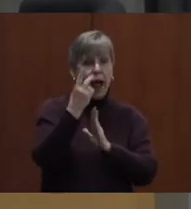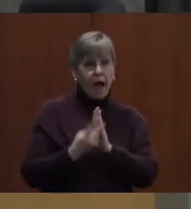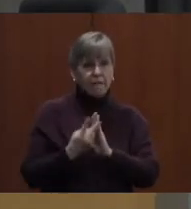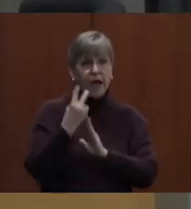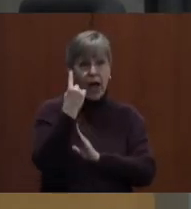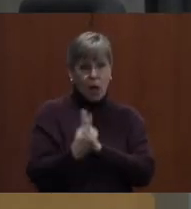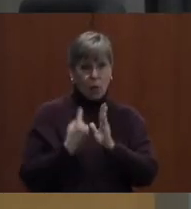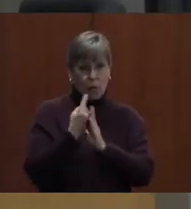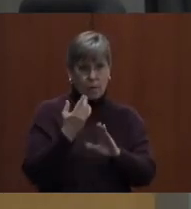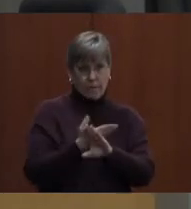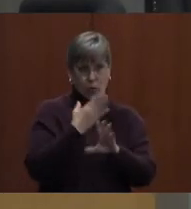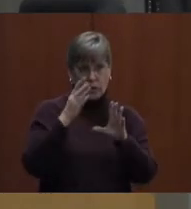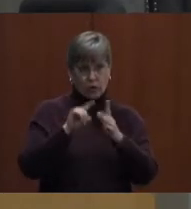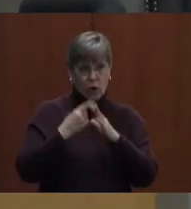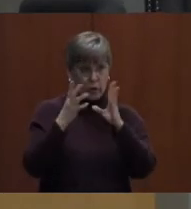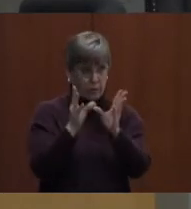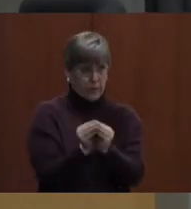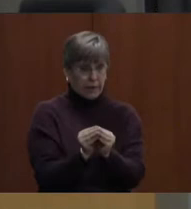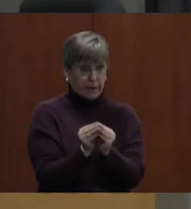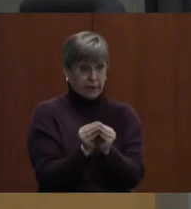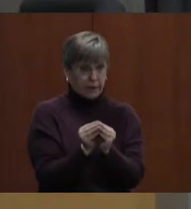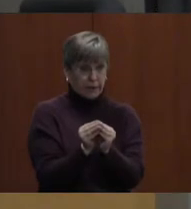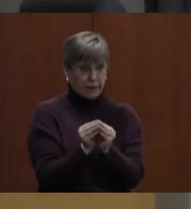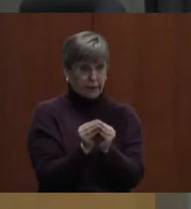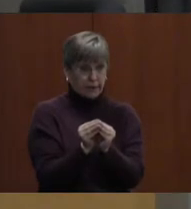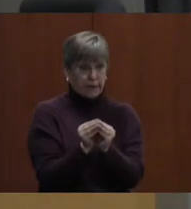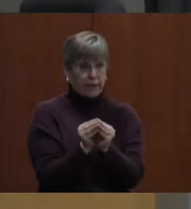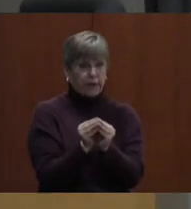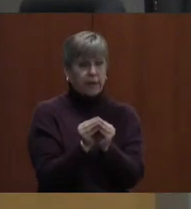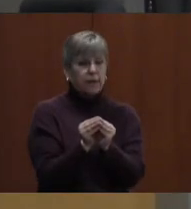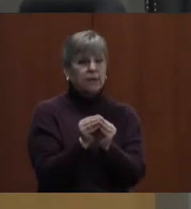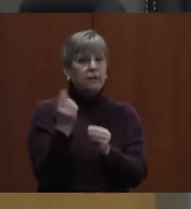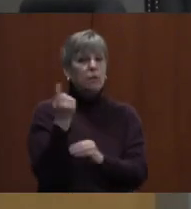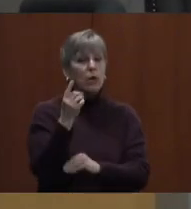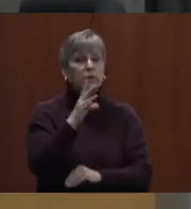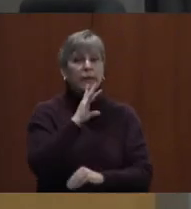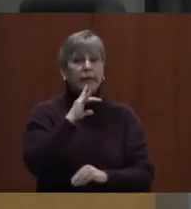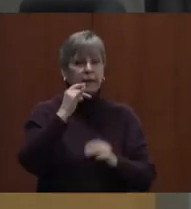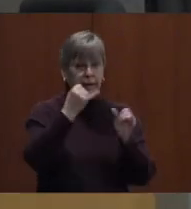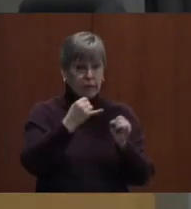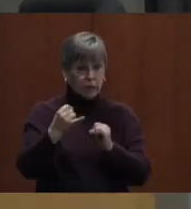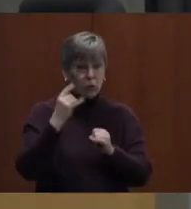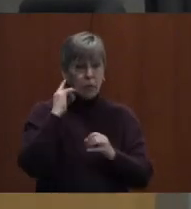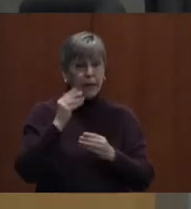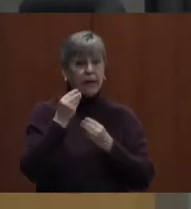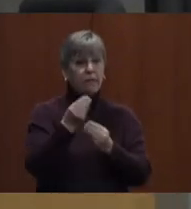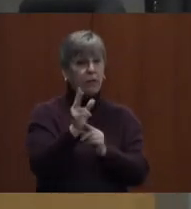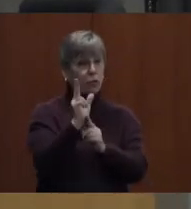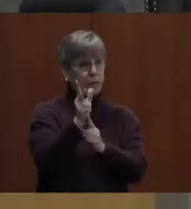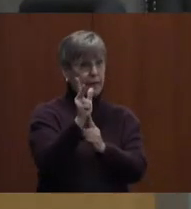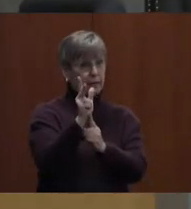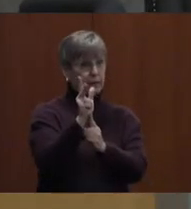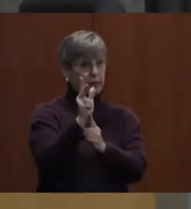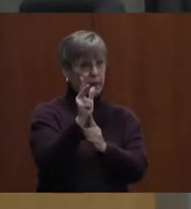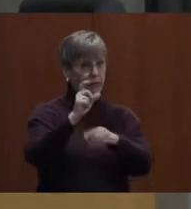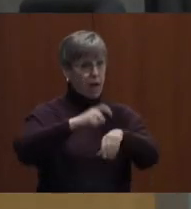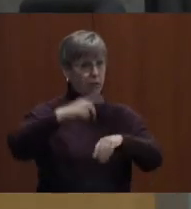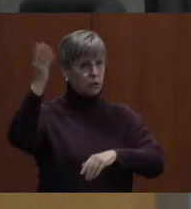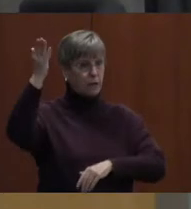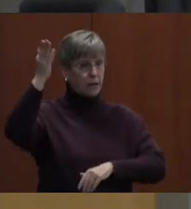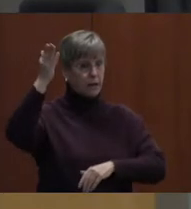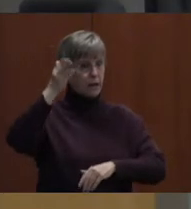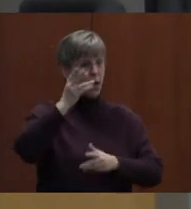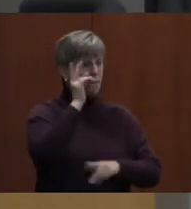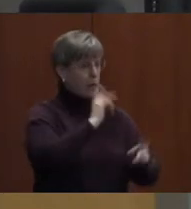the commencement of the hearing. Persons speaking as individuals will be allotted three minutes, and those